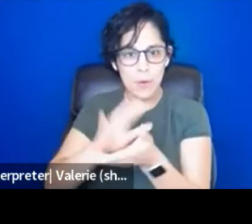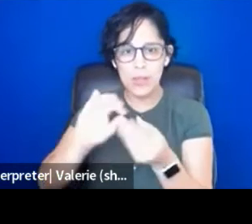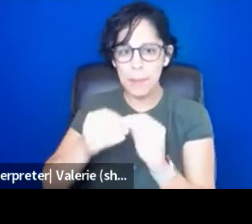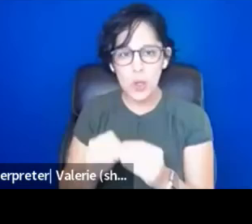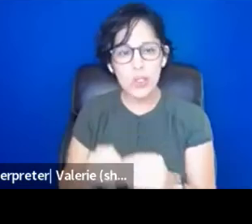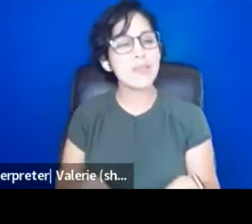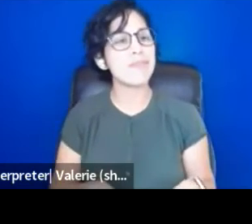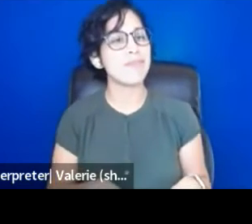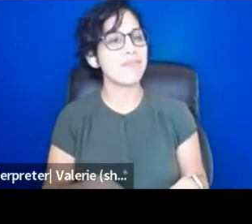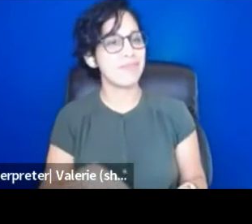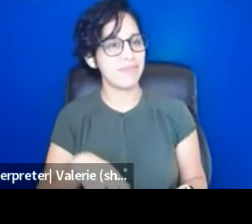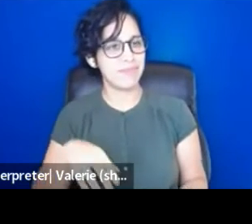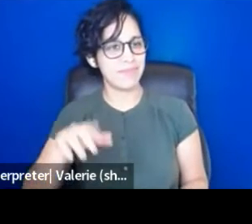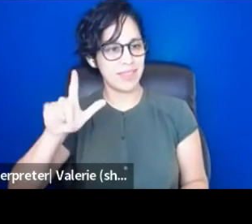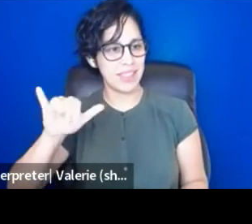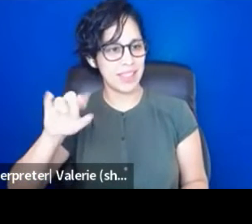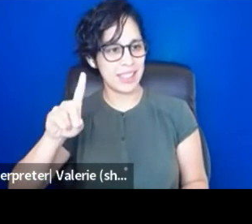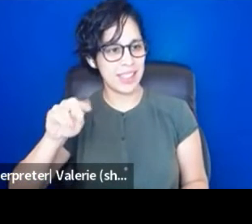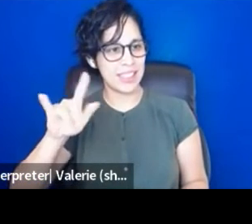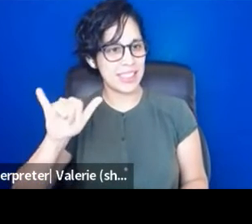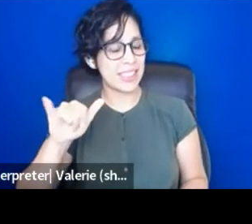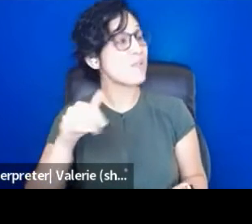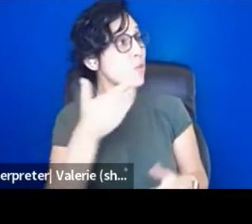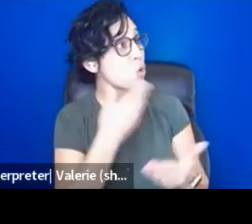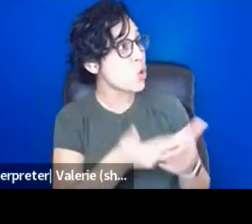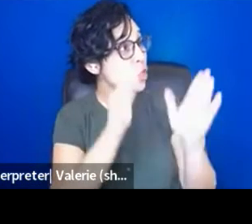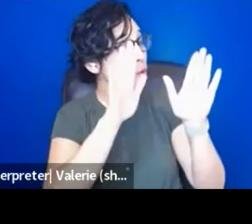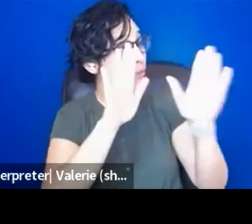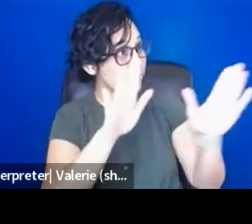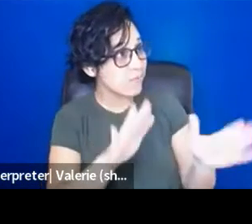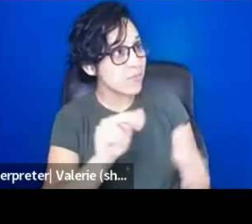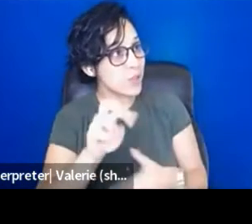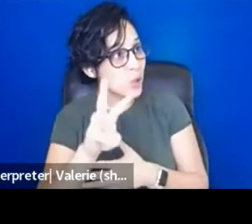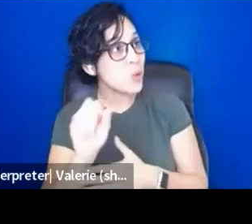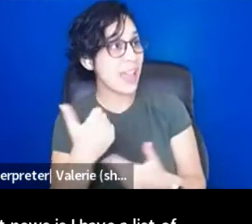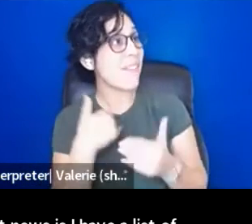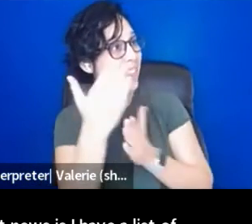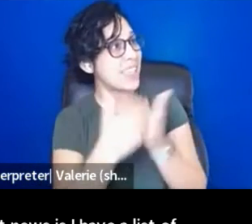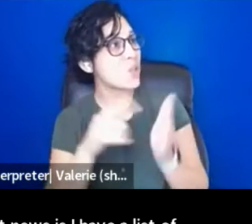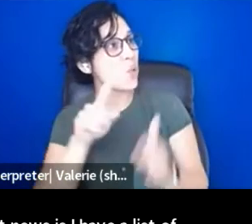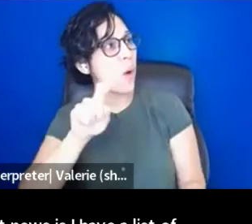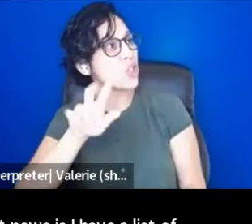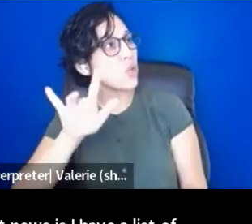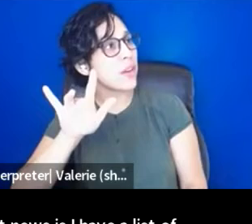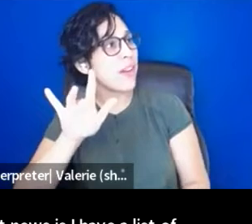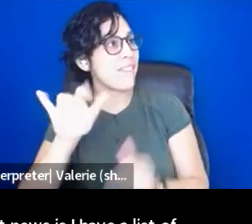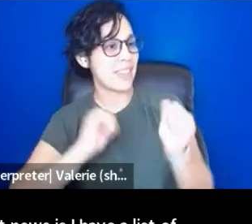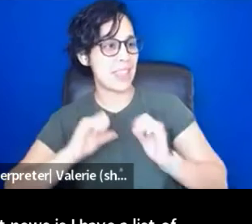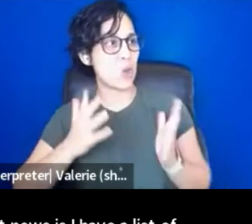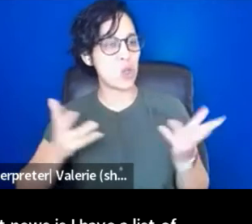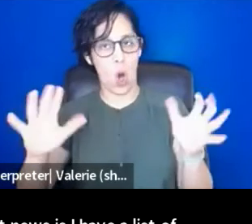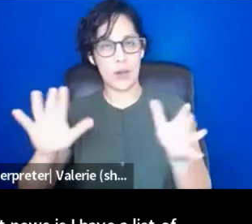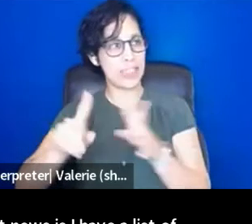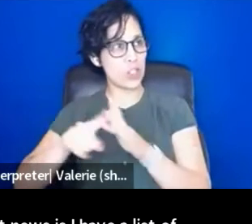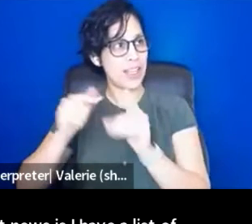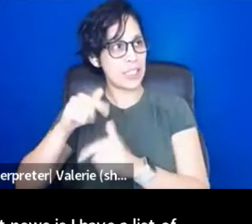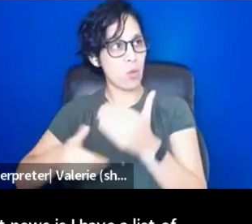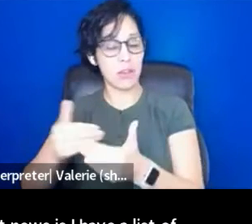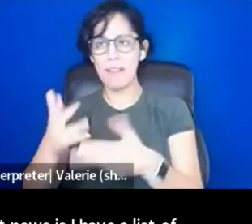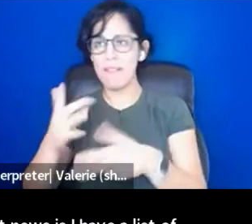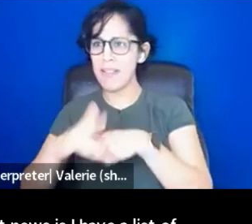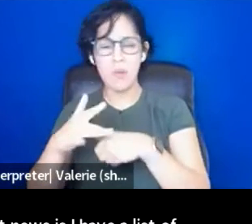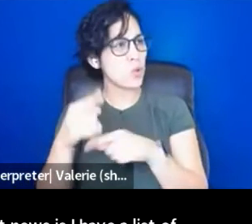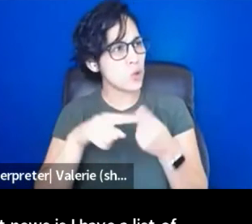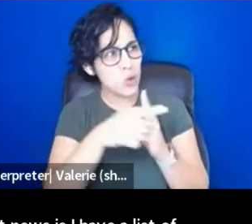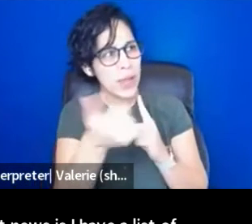yes, the great news is I have a list of 125 theaters that have already started doing this. They're all available to you at any point.